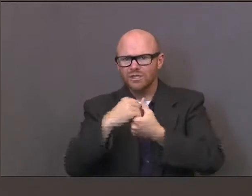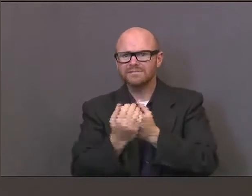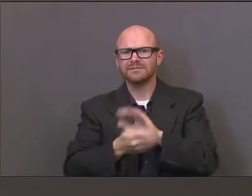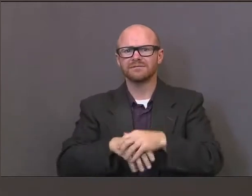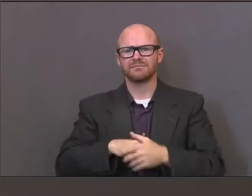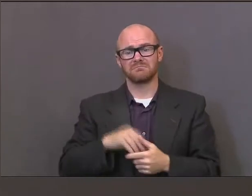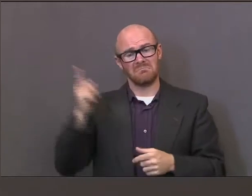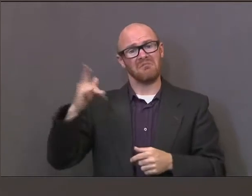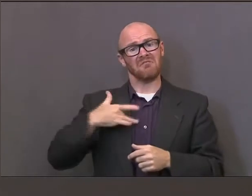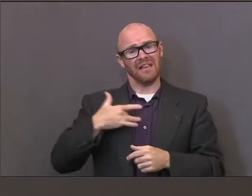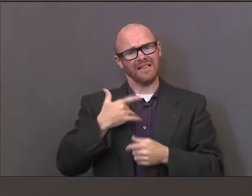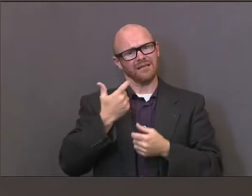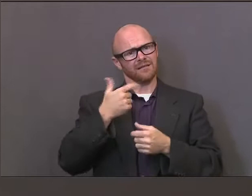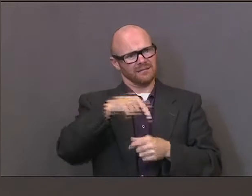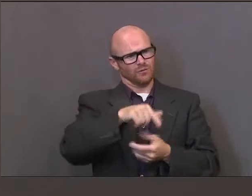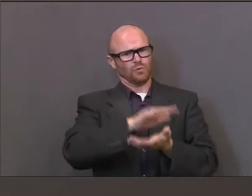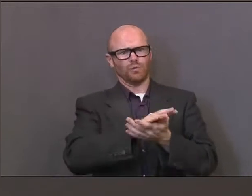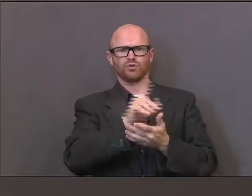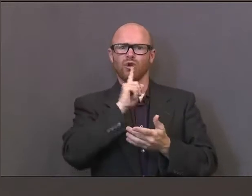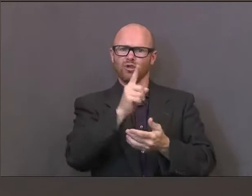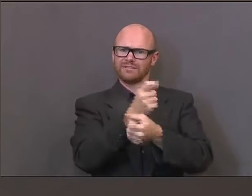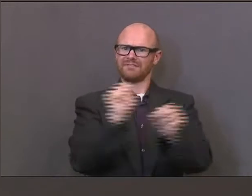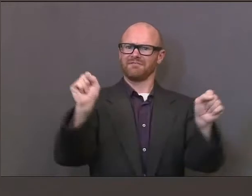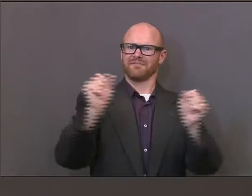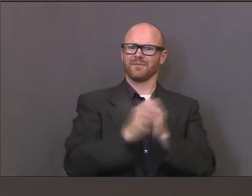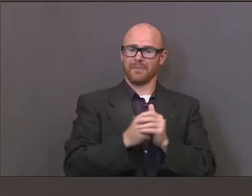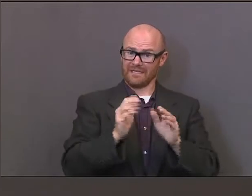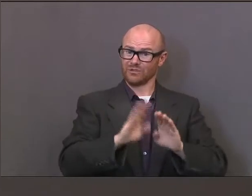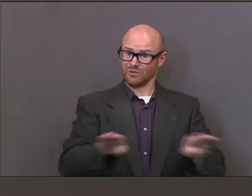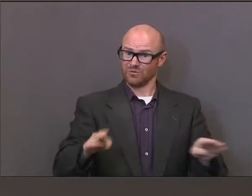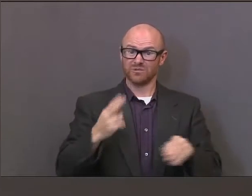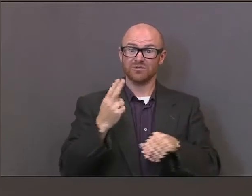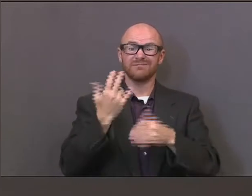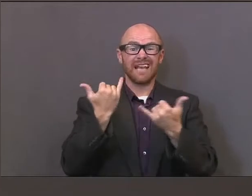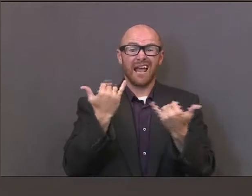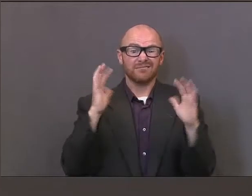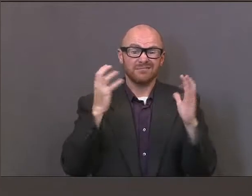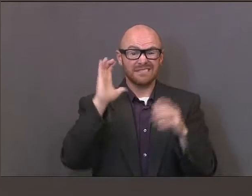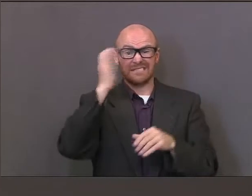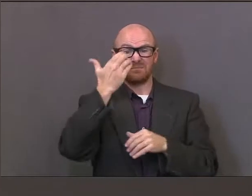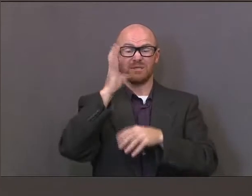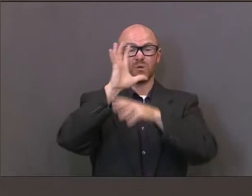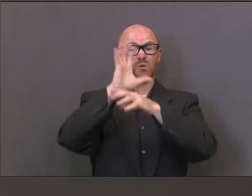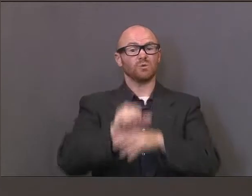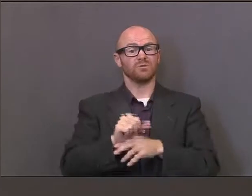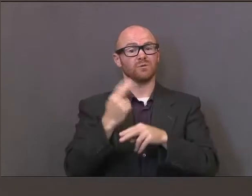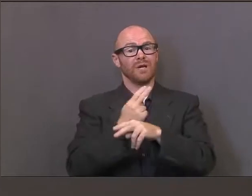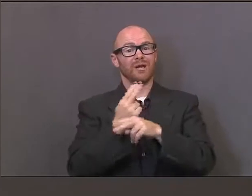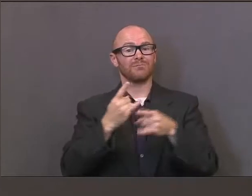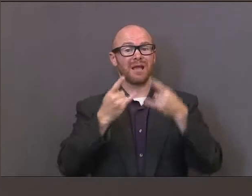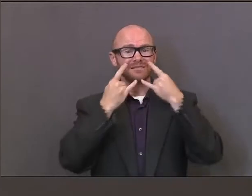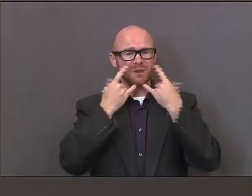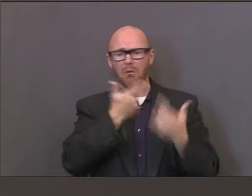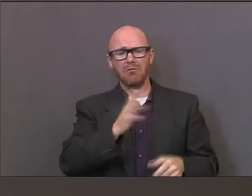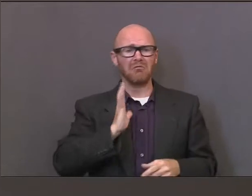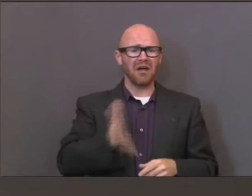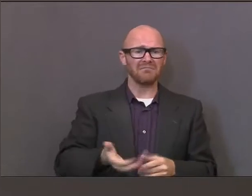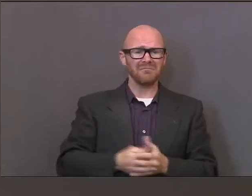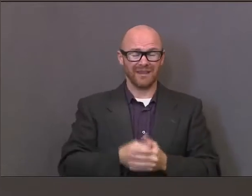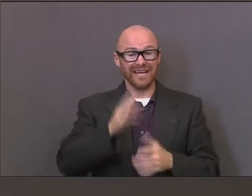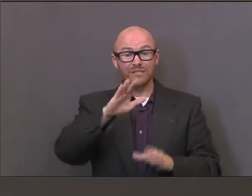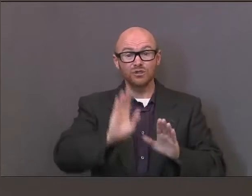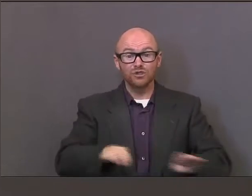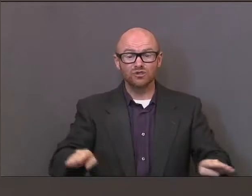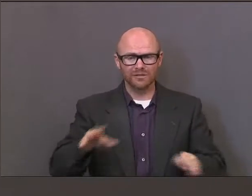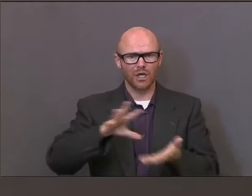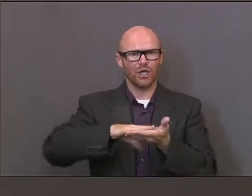to make schools safe places to be. Kids are masking up. In fact, they got used to wearing masks quite quickly, as children are known to adjust